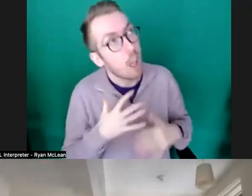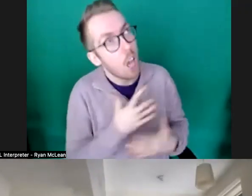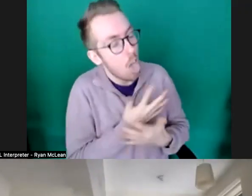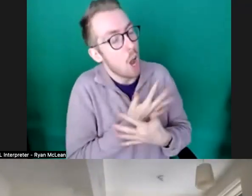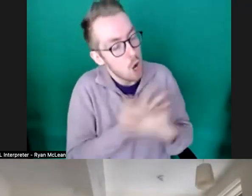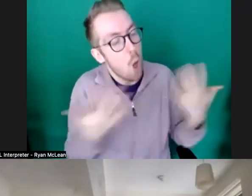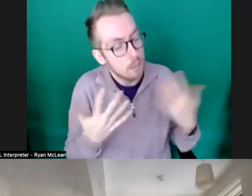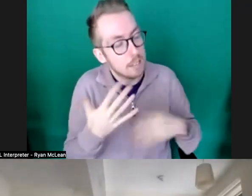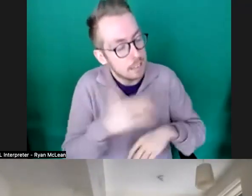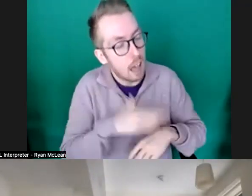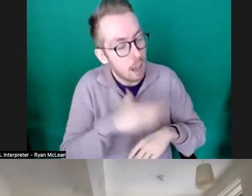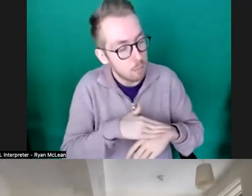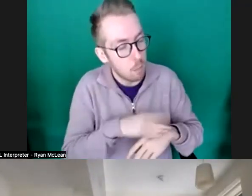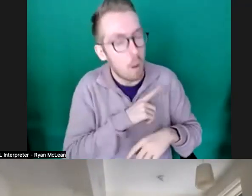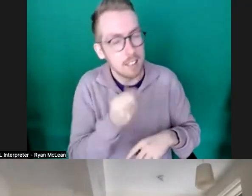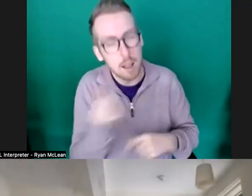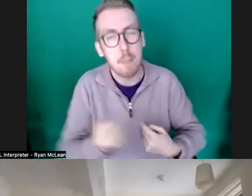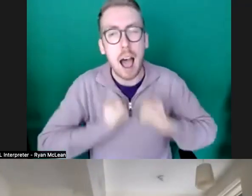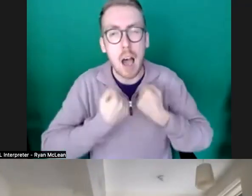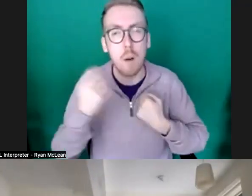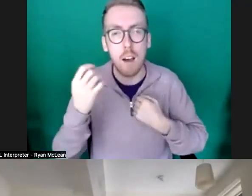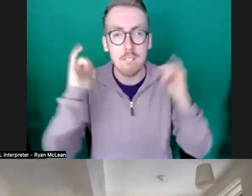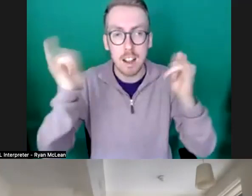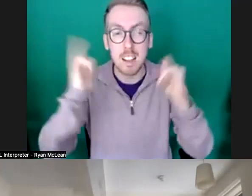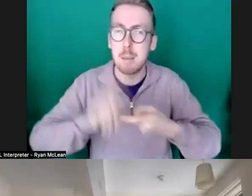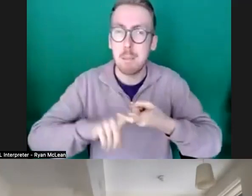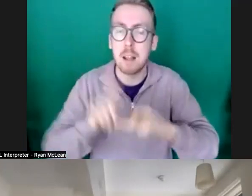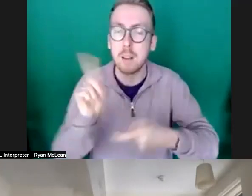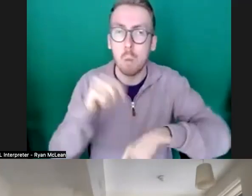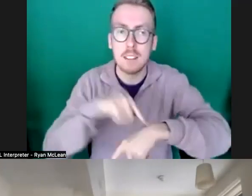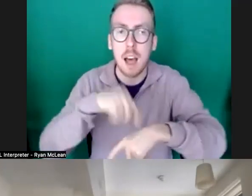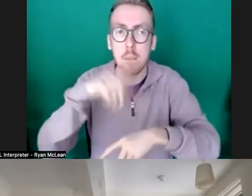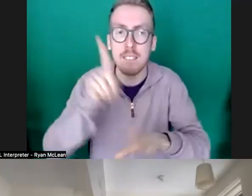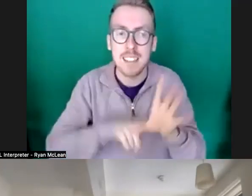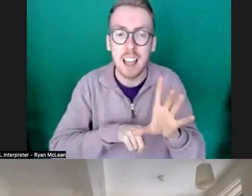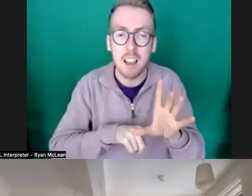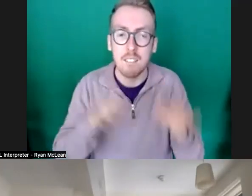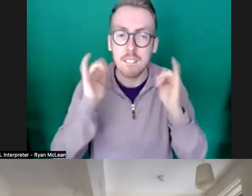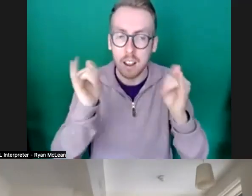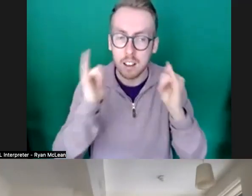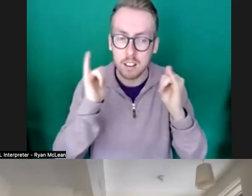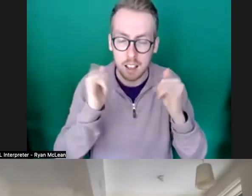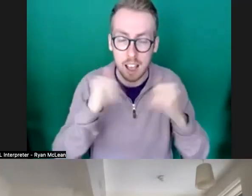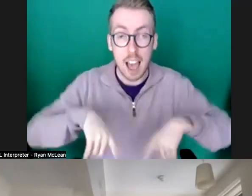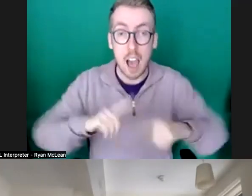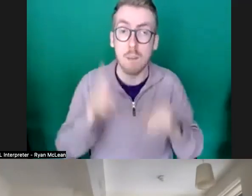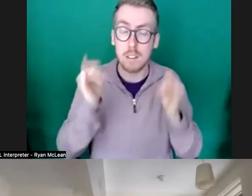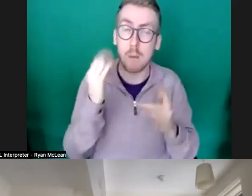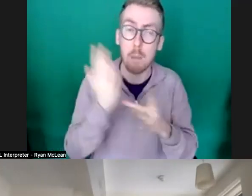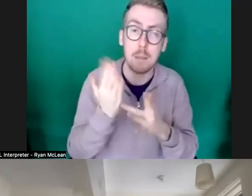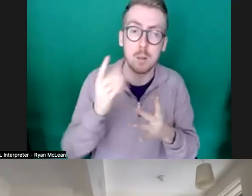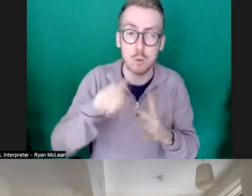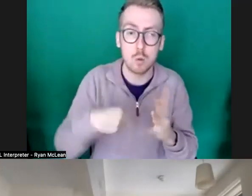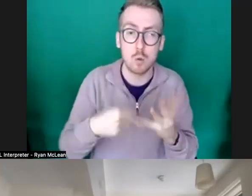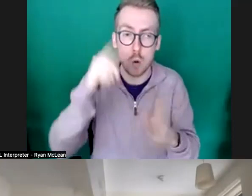because we're summer festivals it depends what time of year your festival is in so our festivals middle of july at the moment we